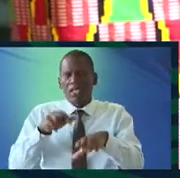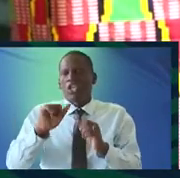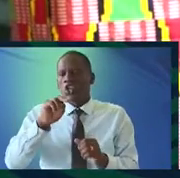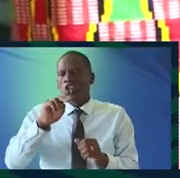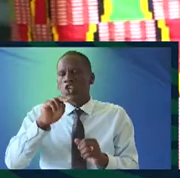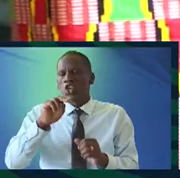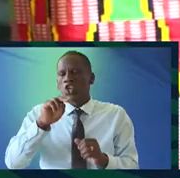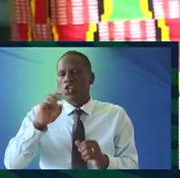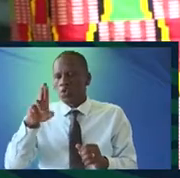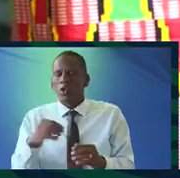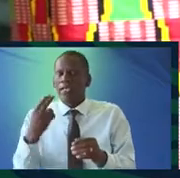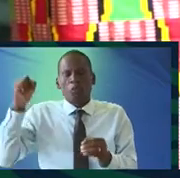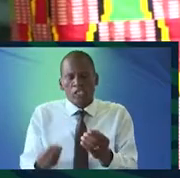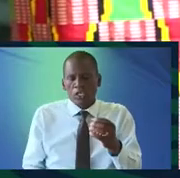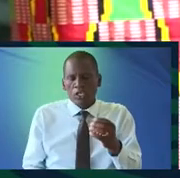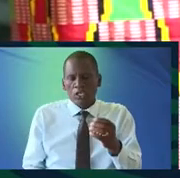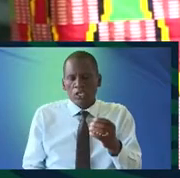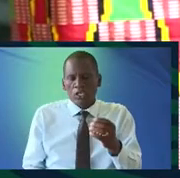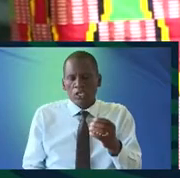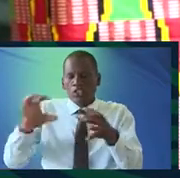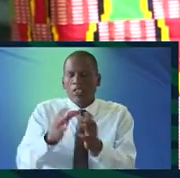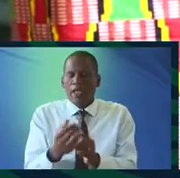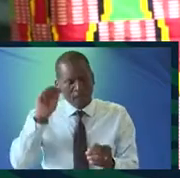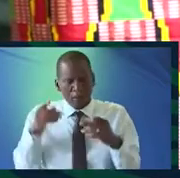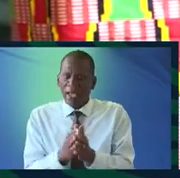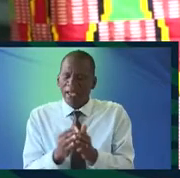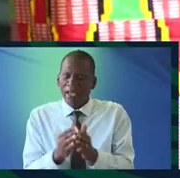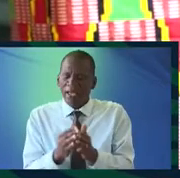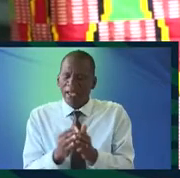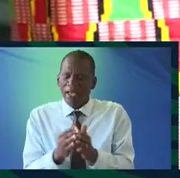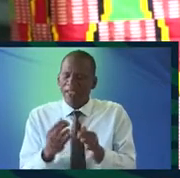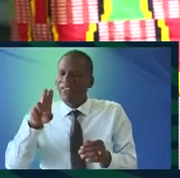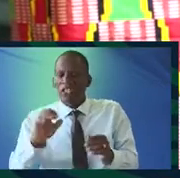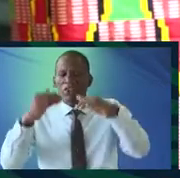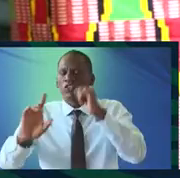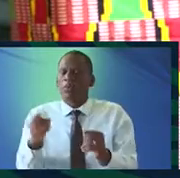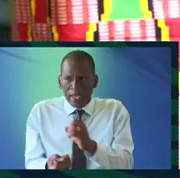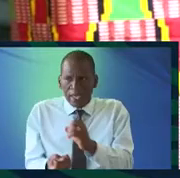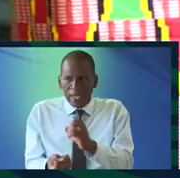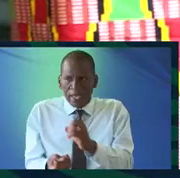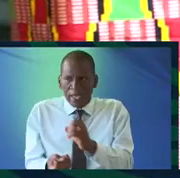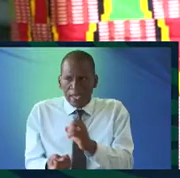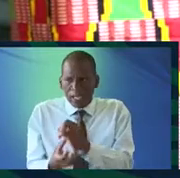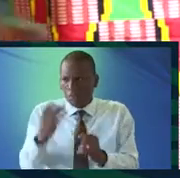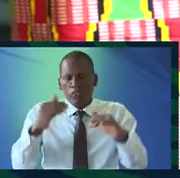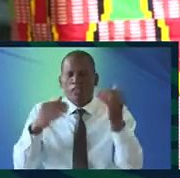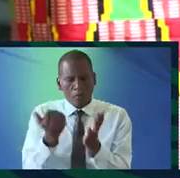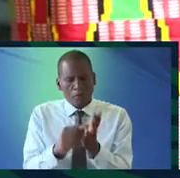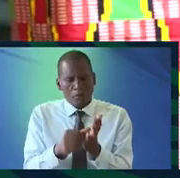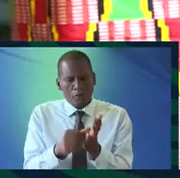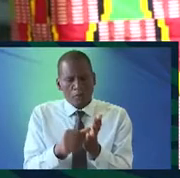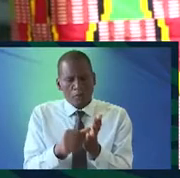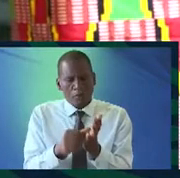Inoro I see politicians coming on board I see intellectuals I have seen the vice chancellor of the University of Nairobi explaining why the university